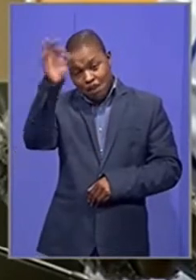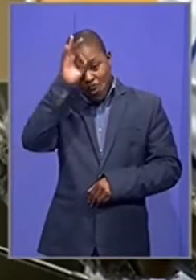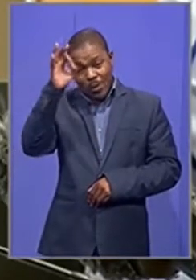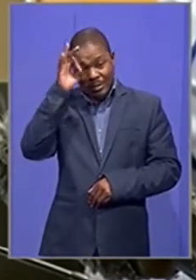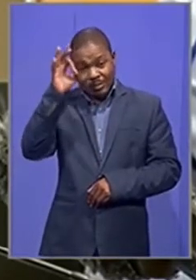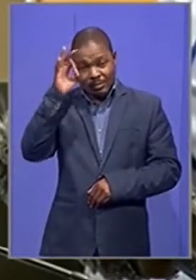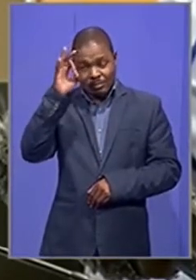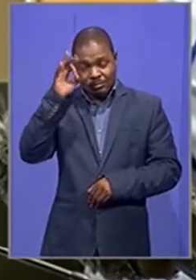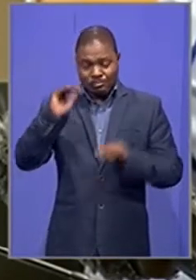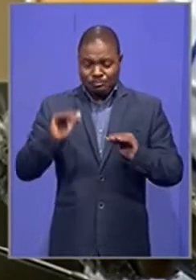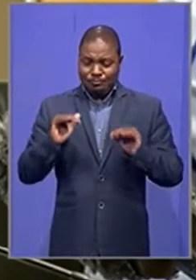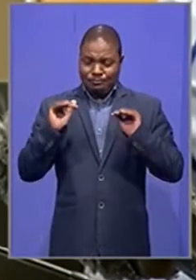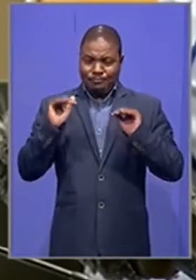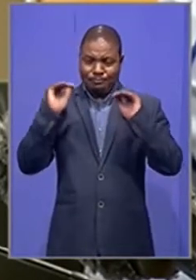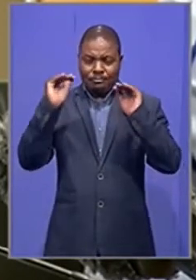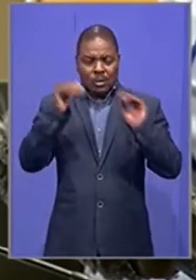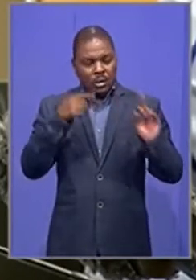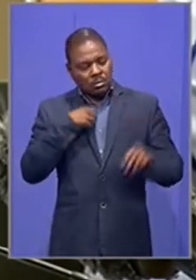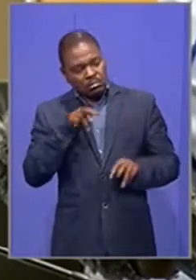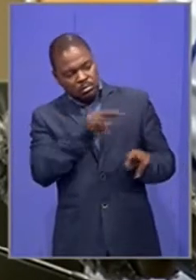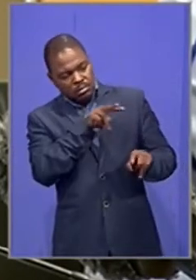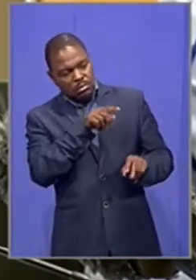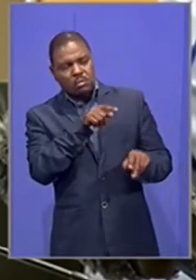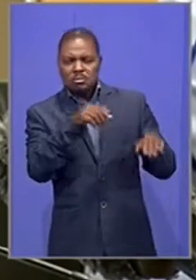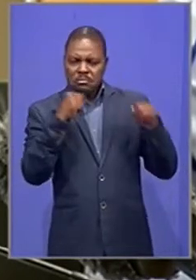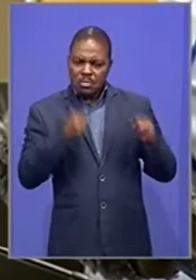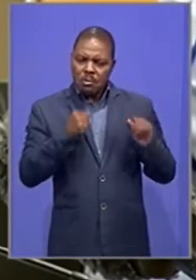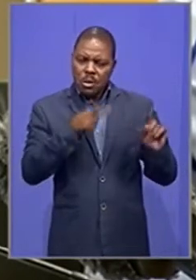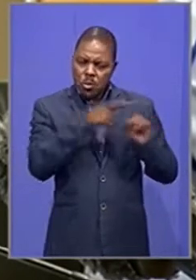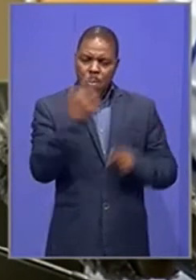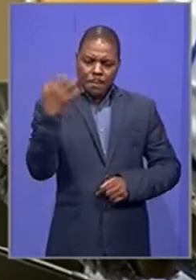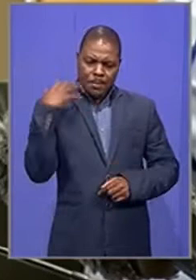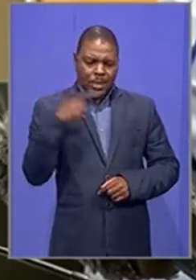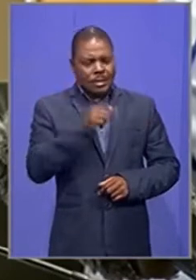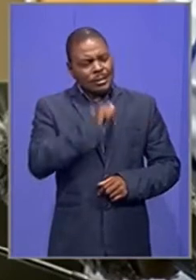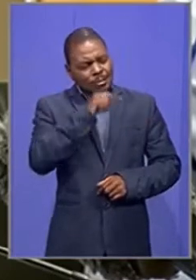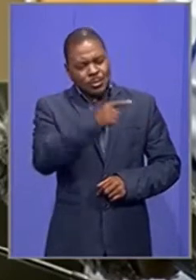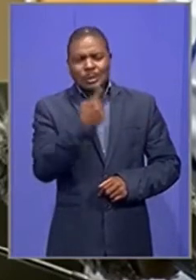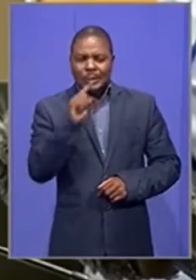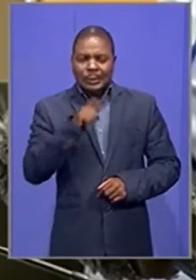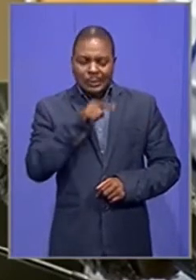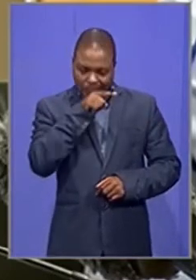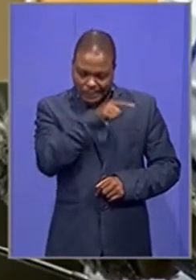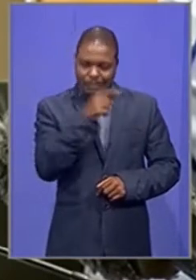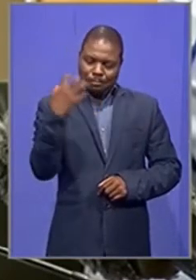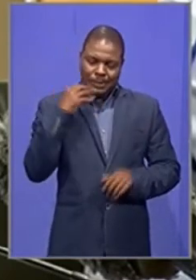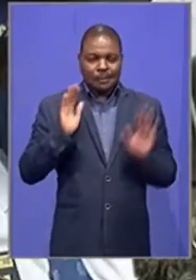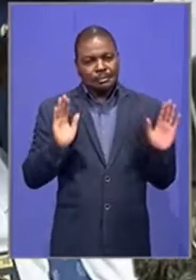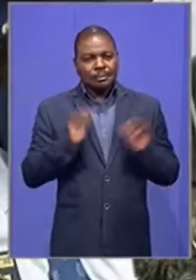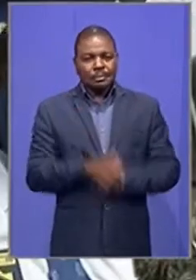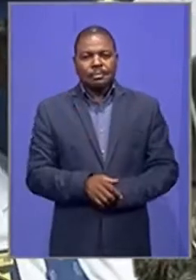he always remains the minister, no matter what he says and what he do.